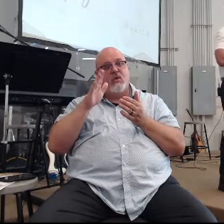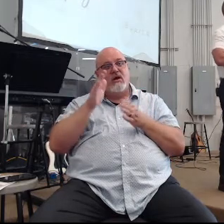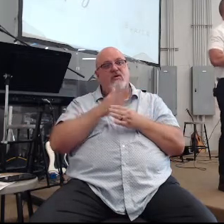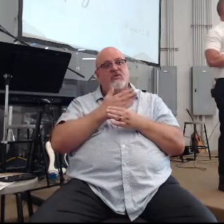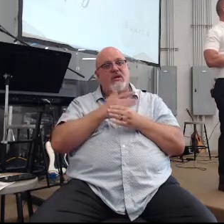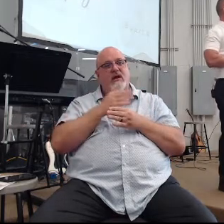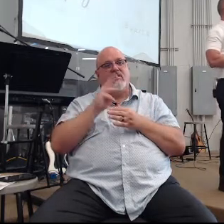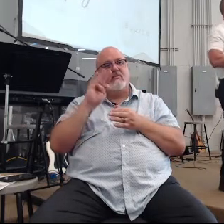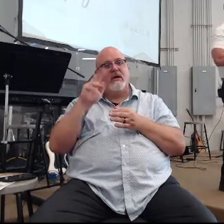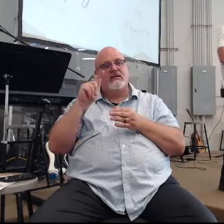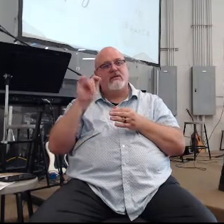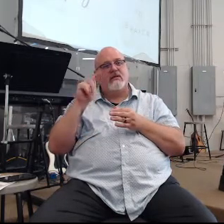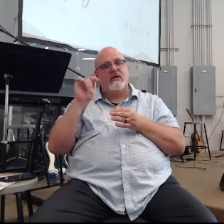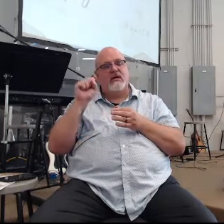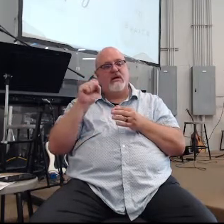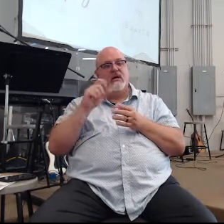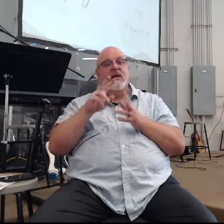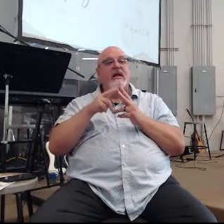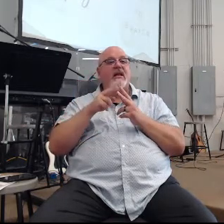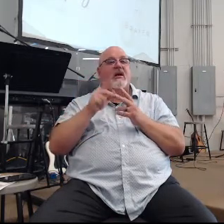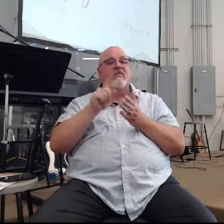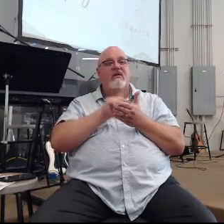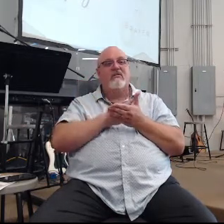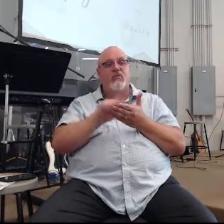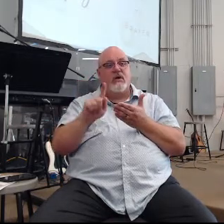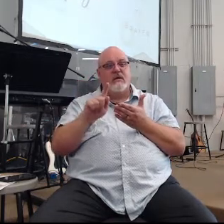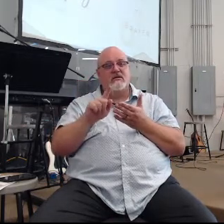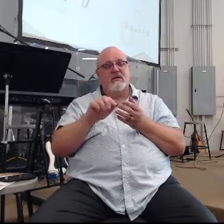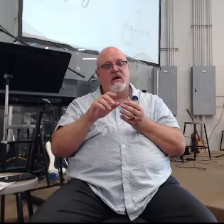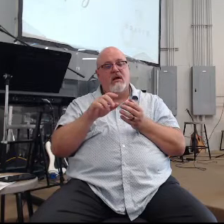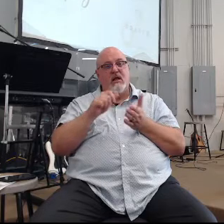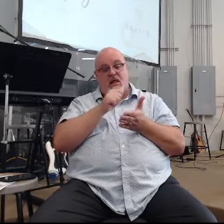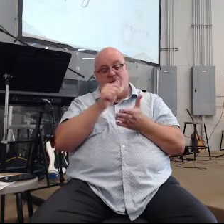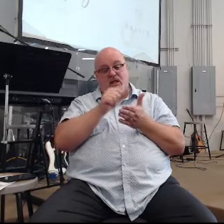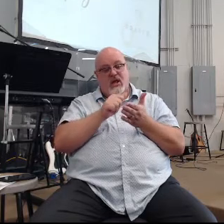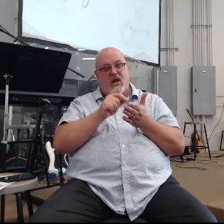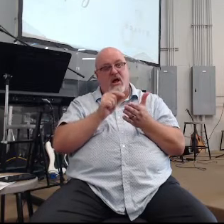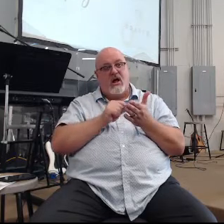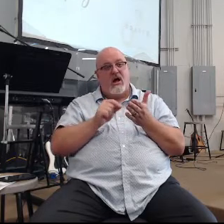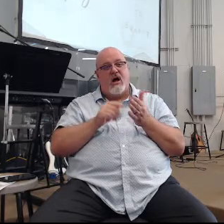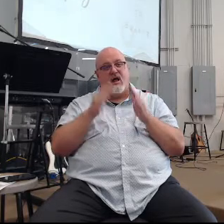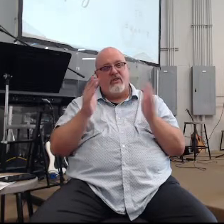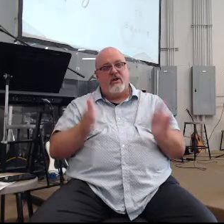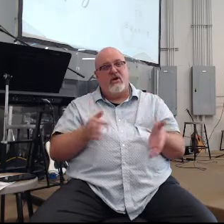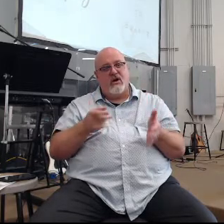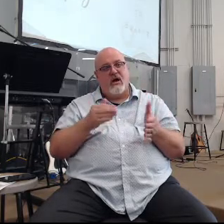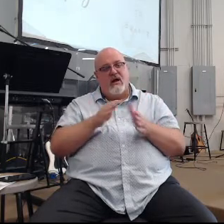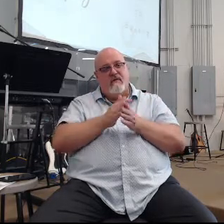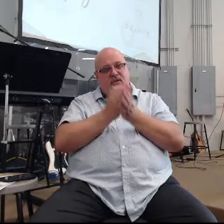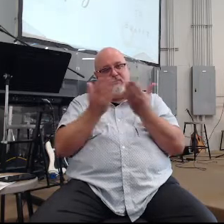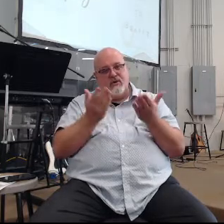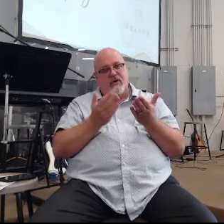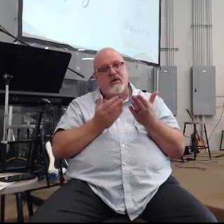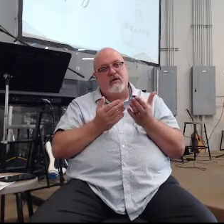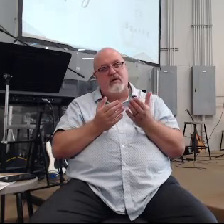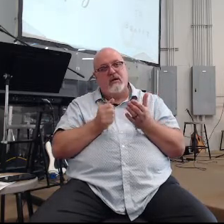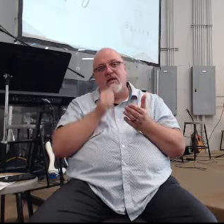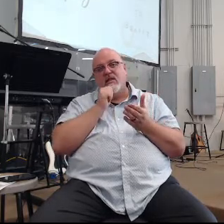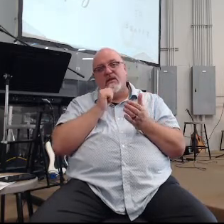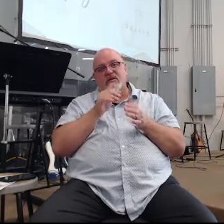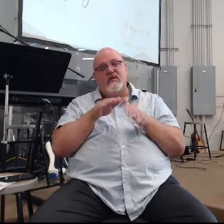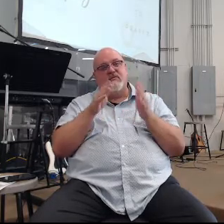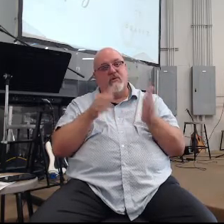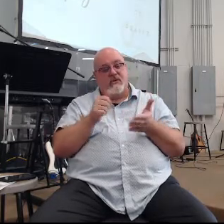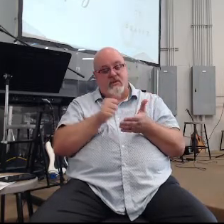messages. In a couple weeks Lord willing the author of this book that we have out in the lobby where I got the title for the series The Secret to Prayer